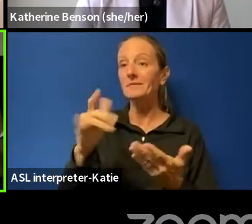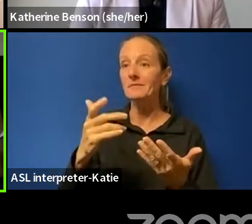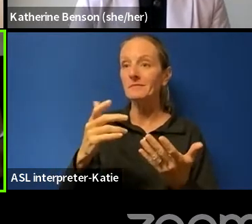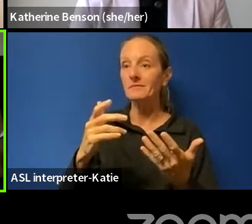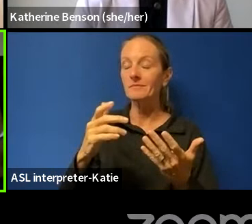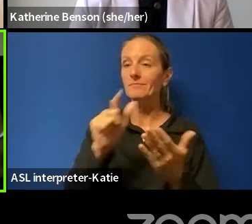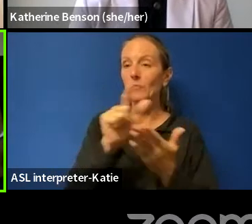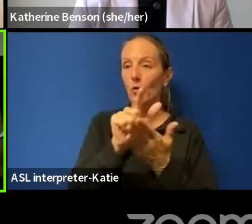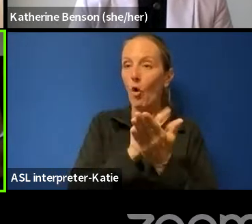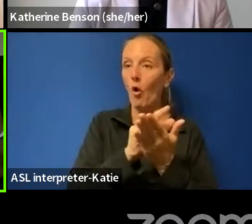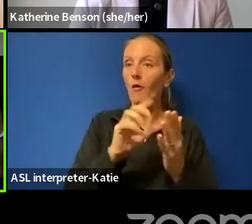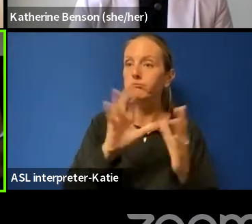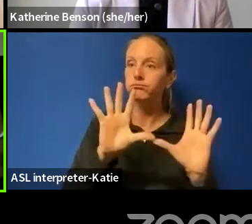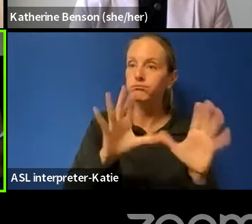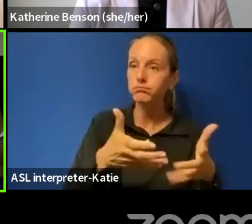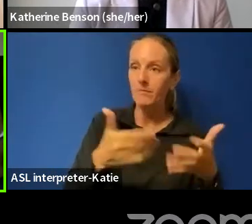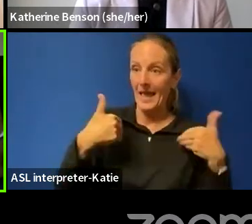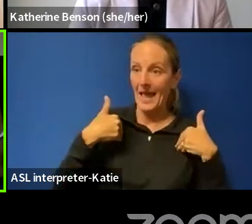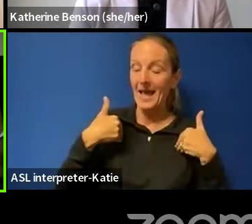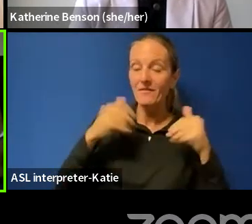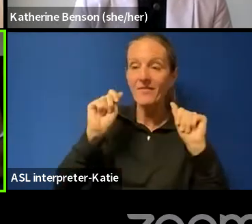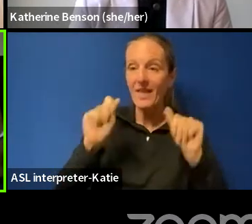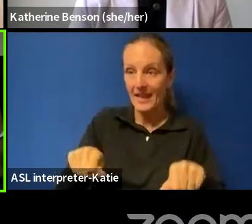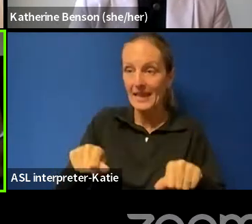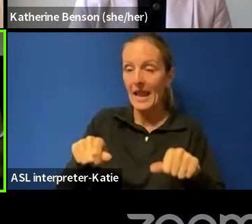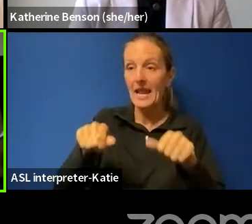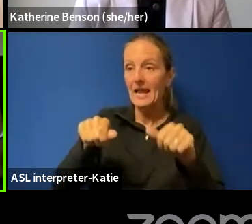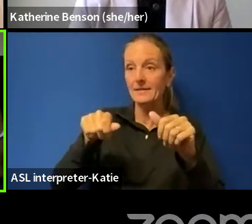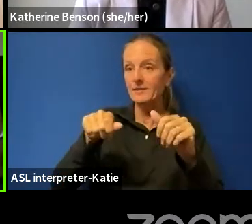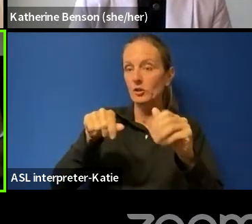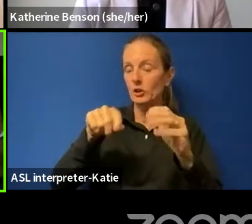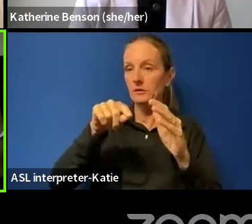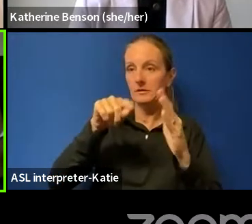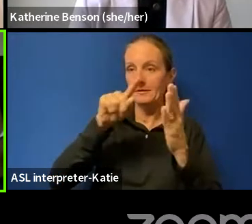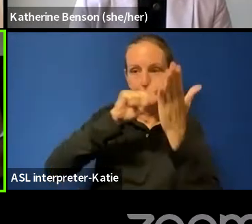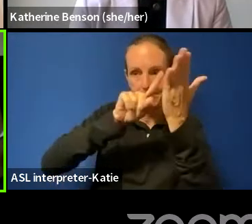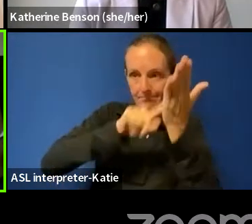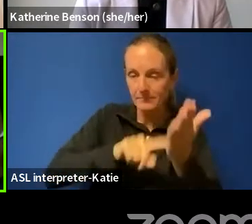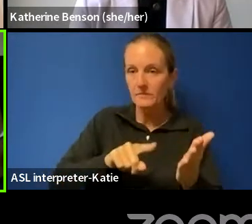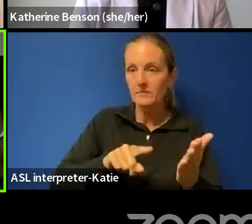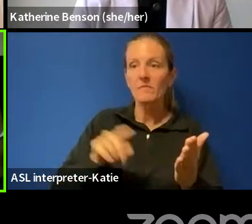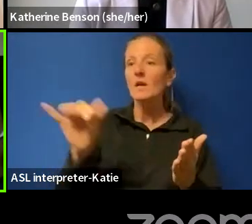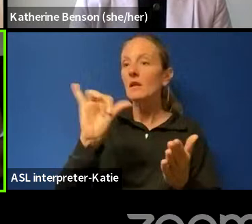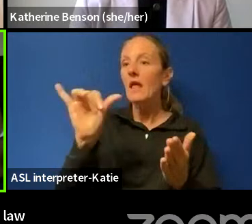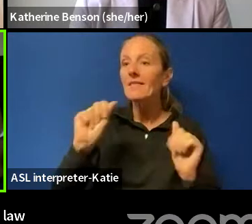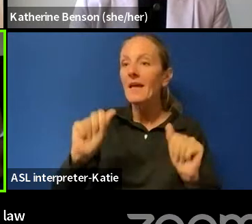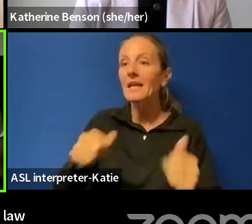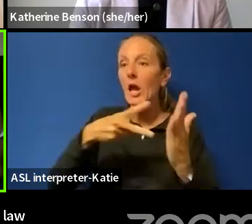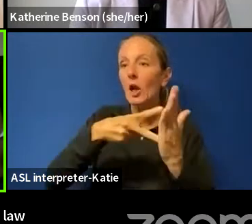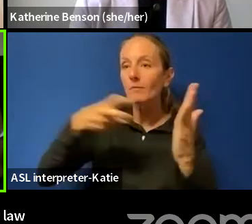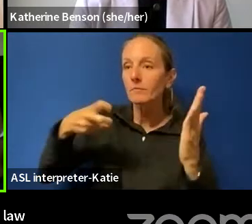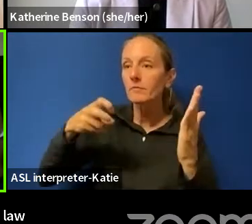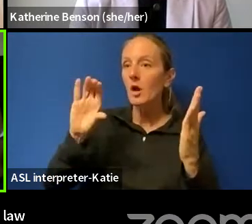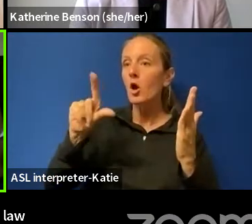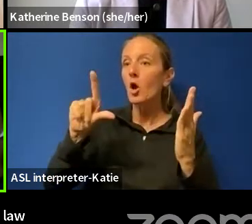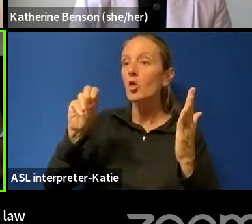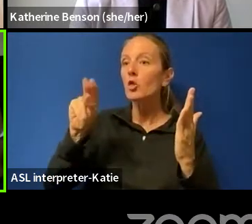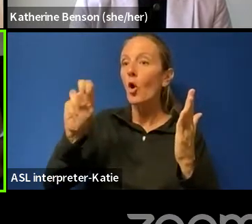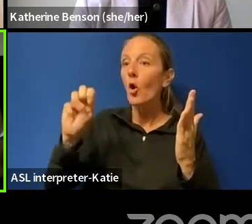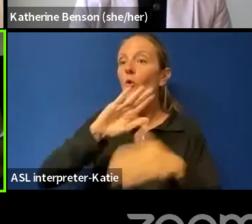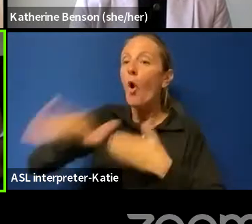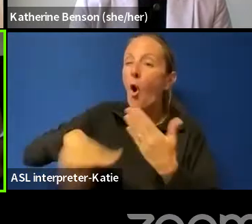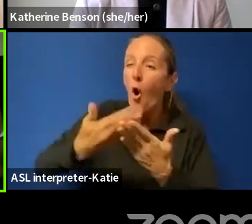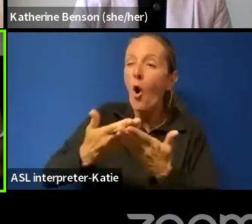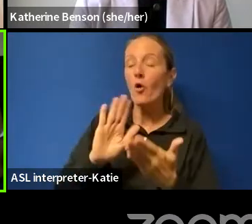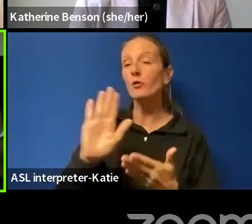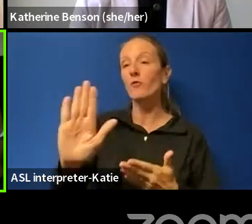uh, in theory, they could take an entire clone, like clone all the data and have your entire hard